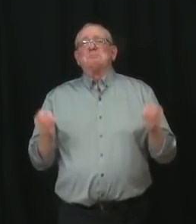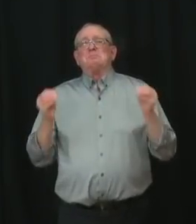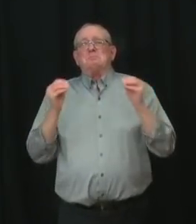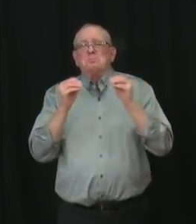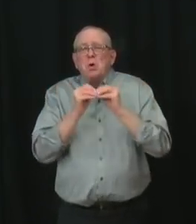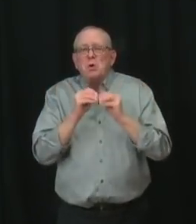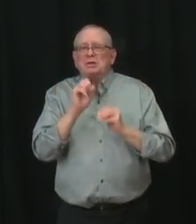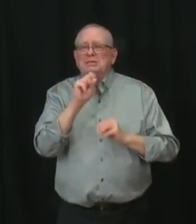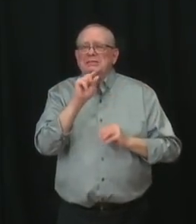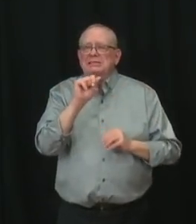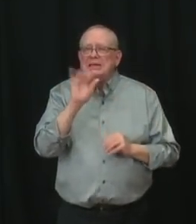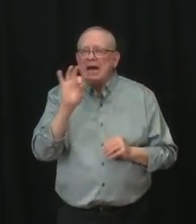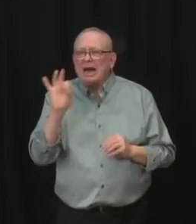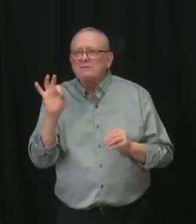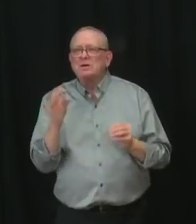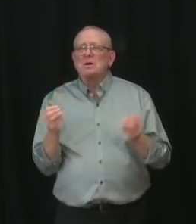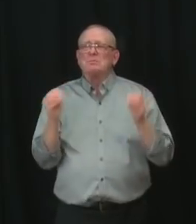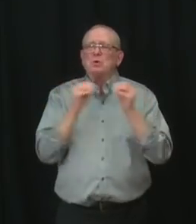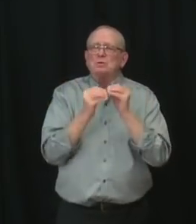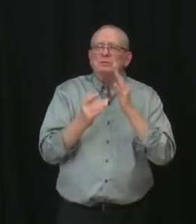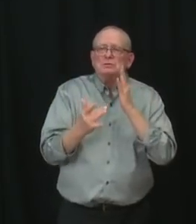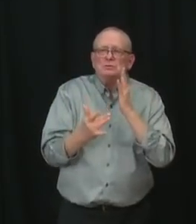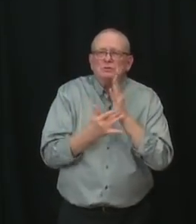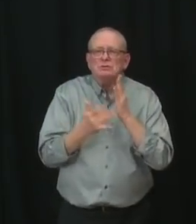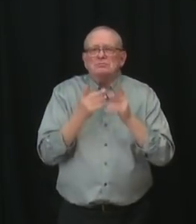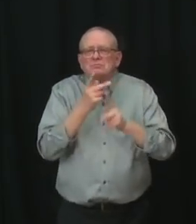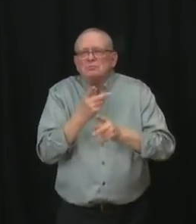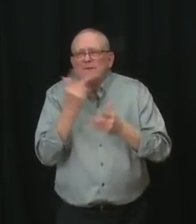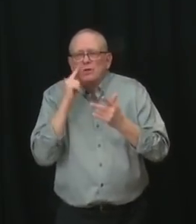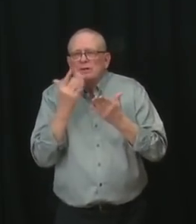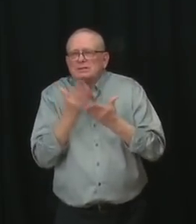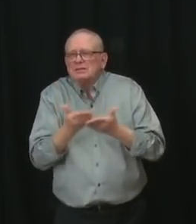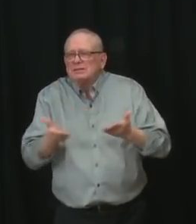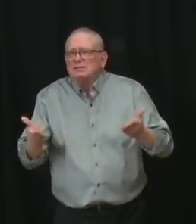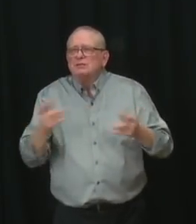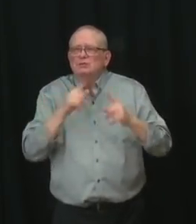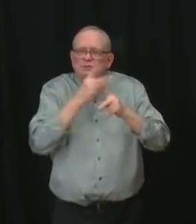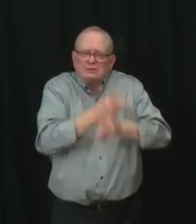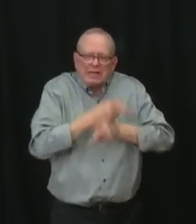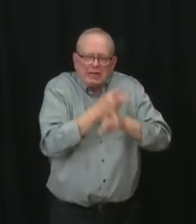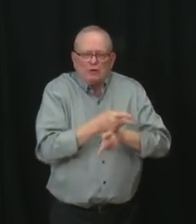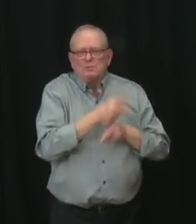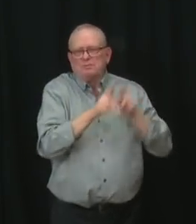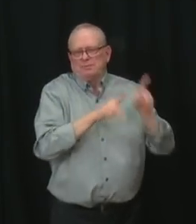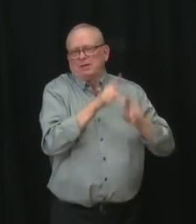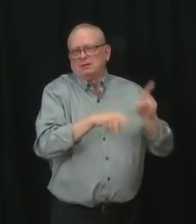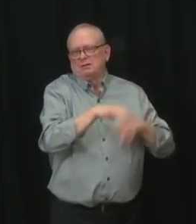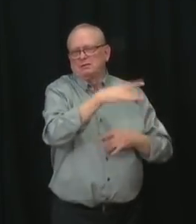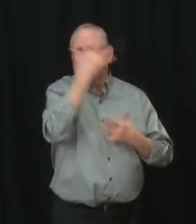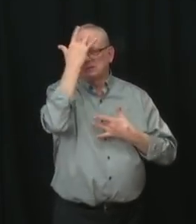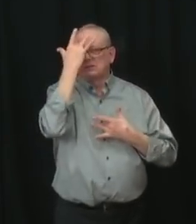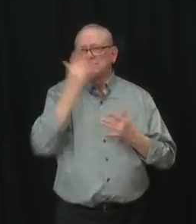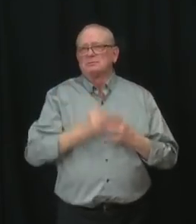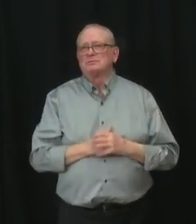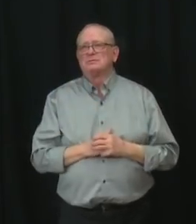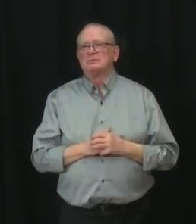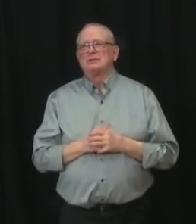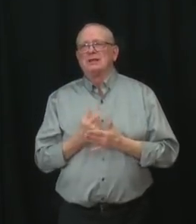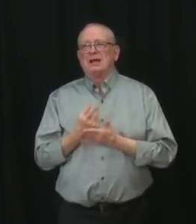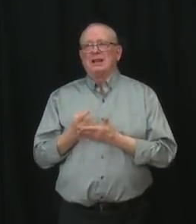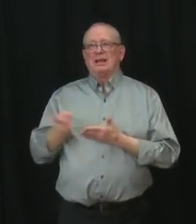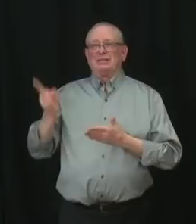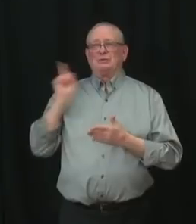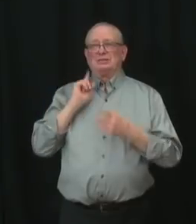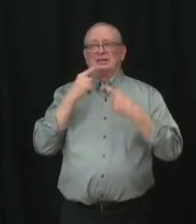on our system. That's why, as we announced last week, our government and AHS have